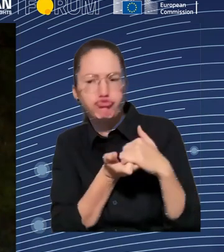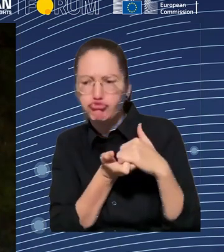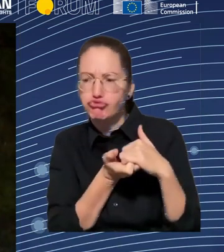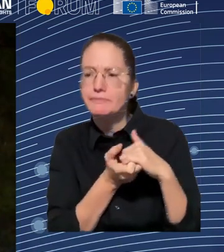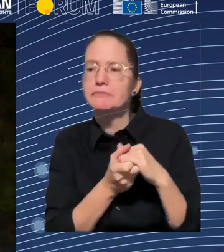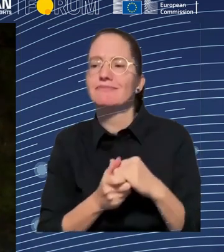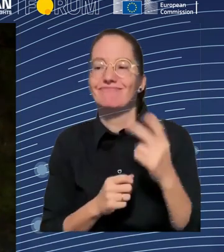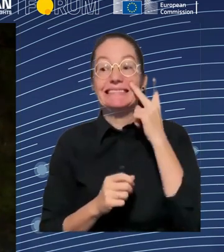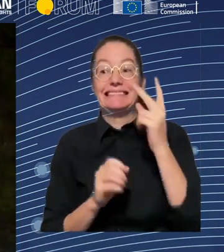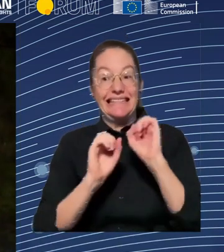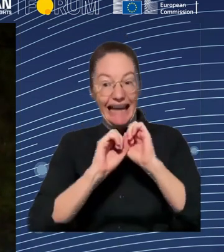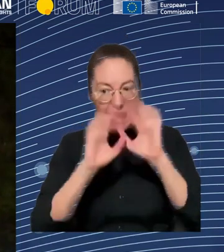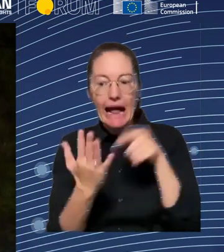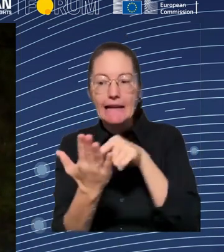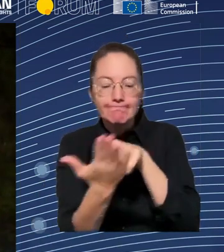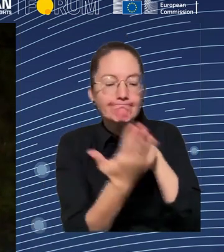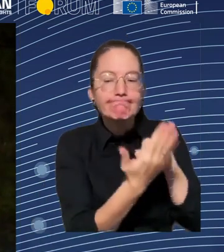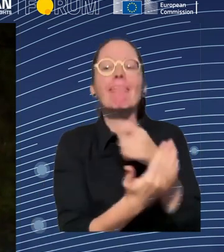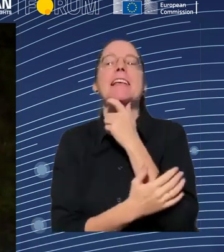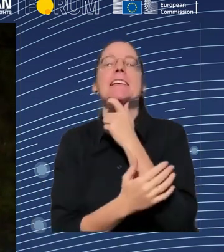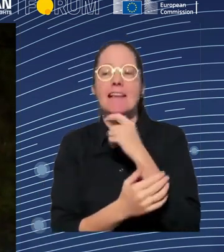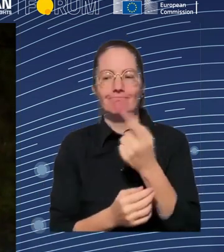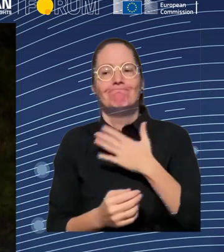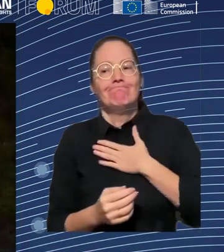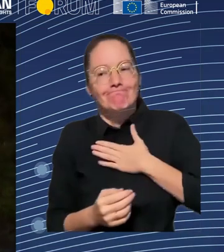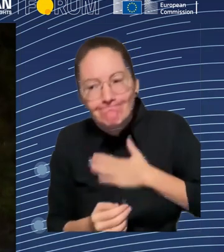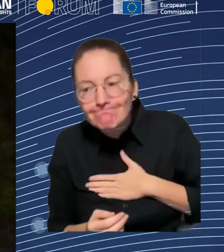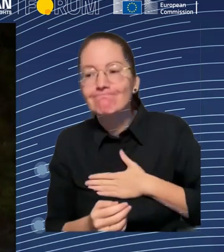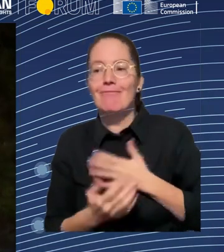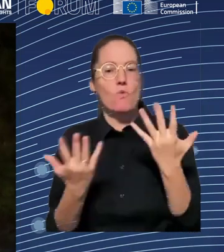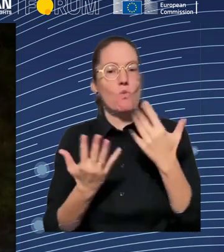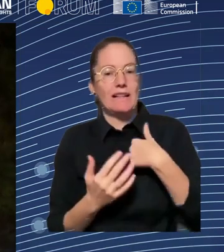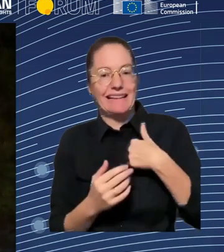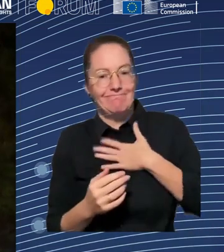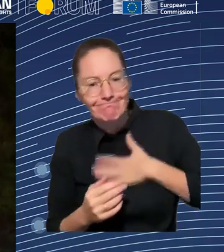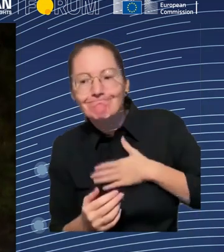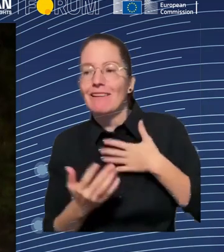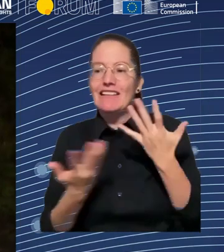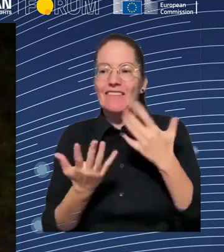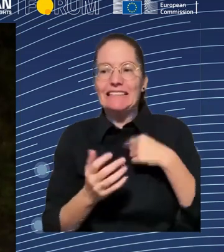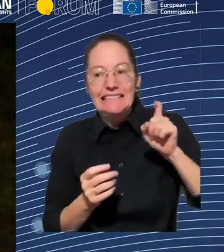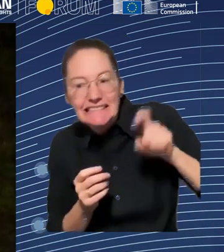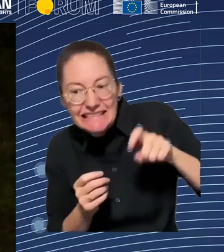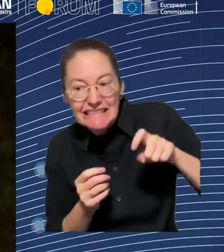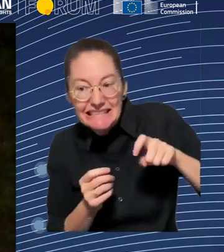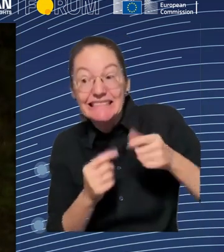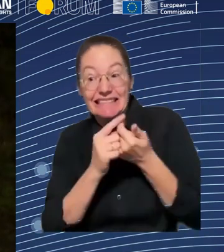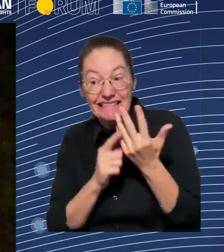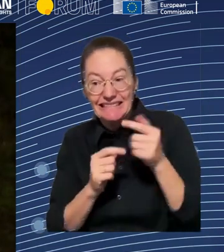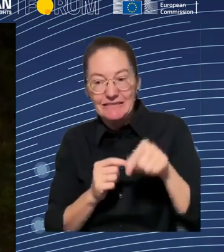have a whole list of things that we know do not work well at our jobs and that we know how to fix.